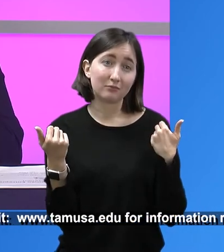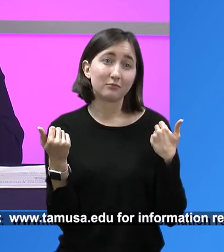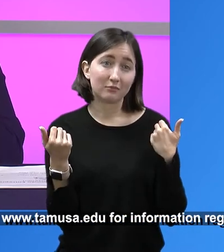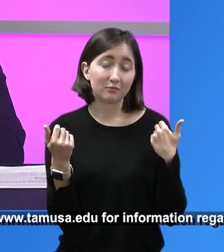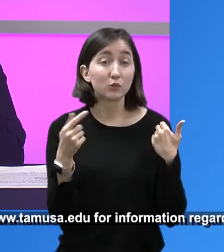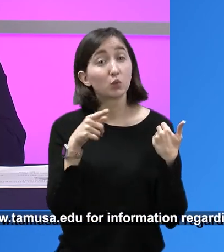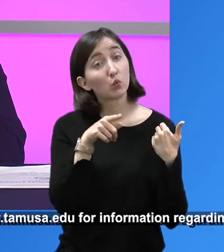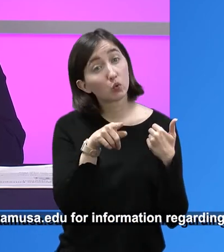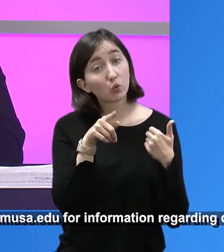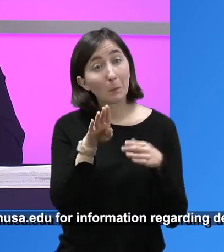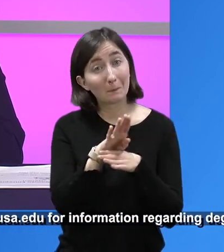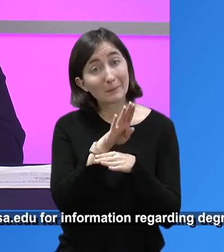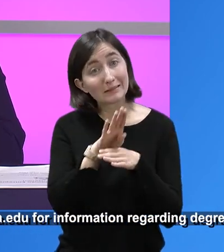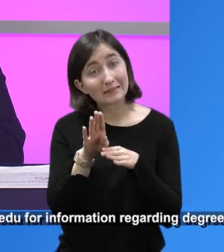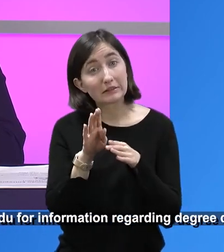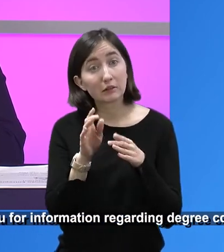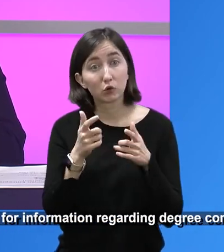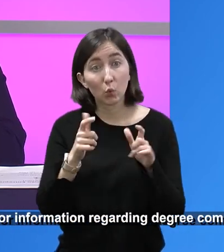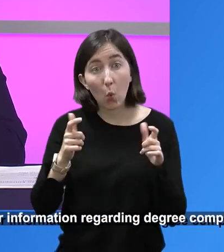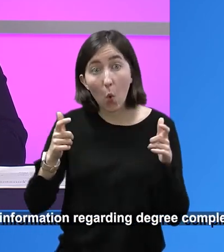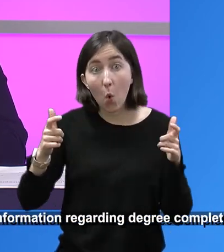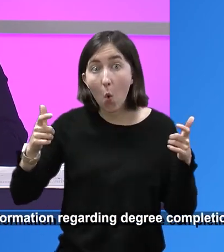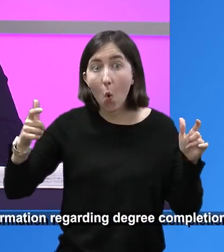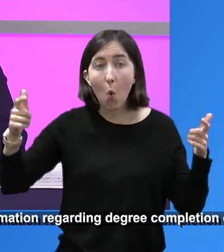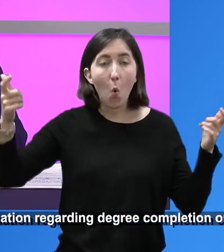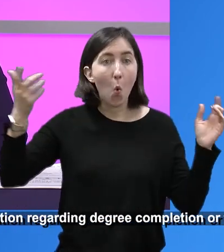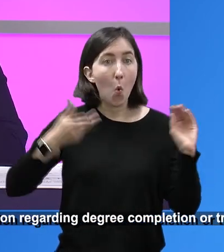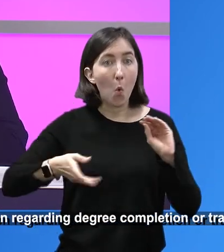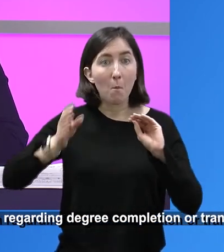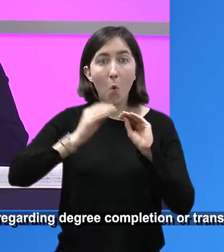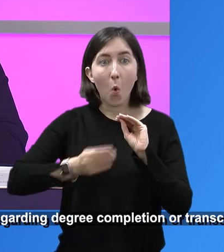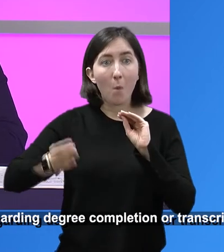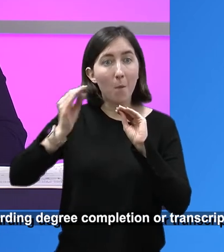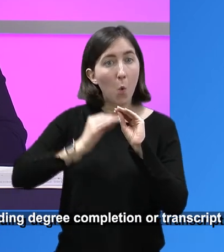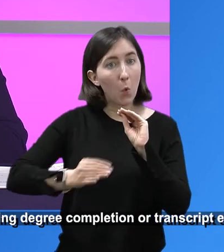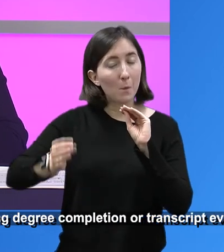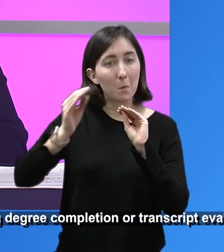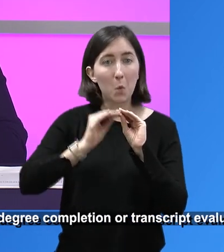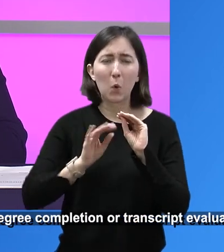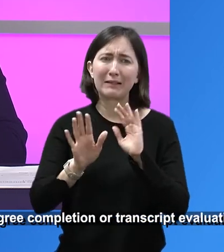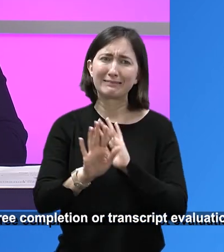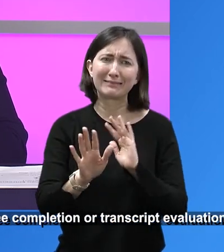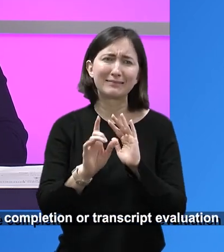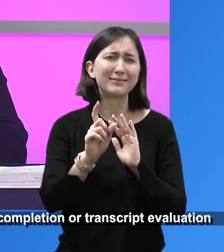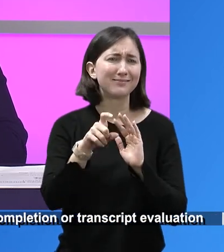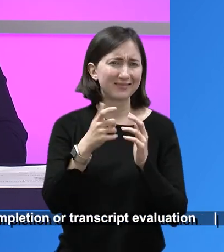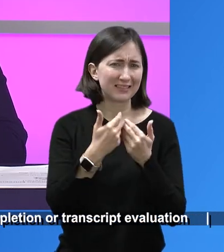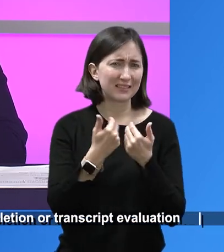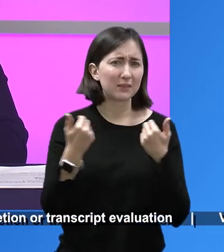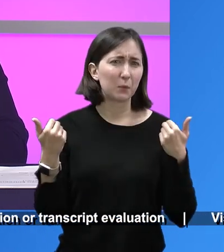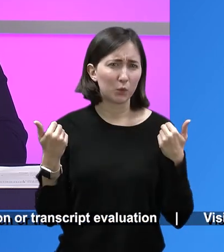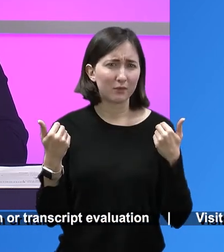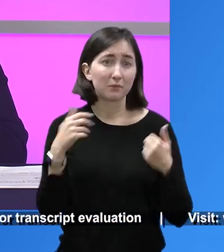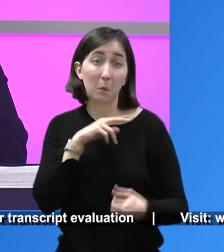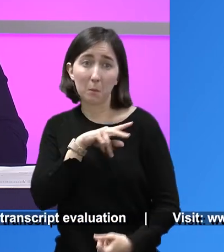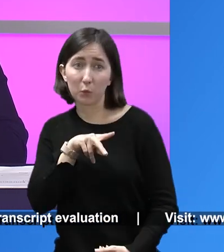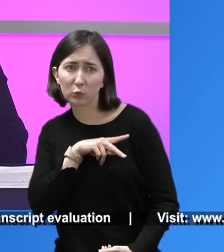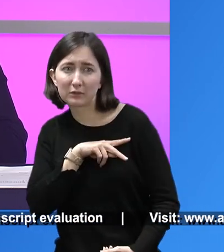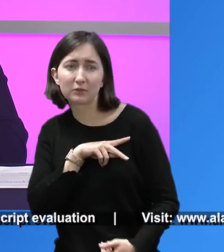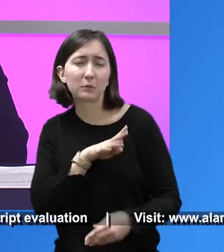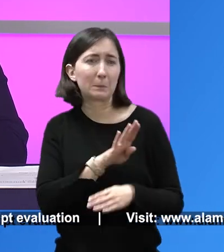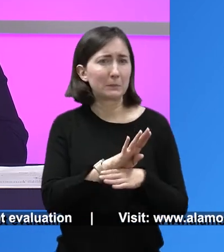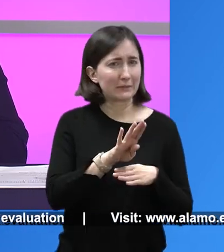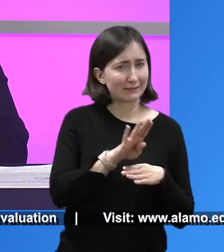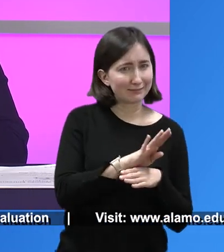they separate. Because as they grow their business, we need to see what is business and what is not business, right? And so just because you